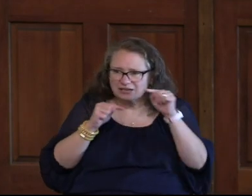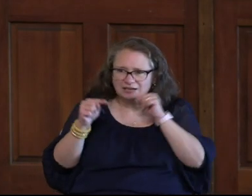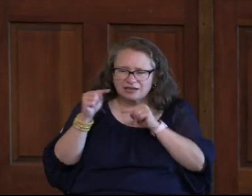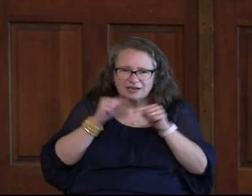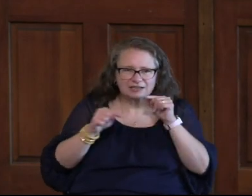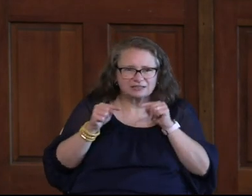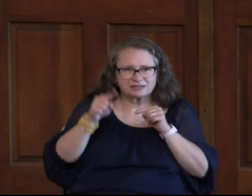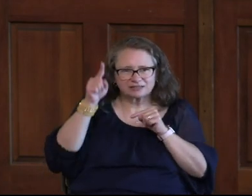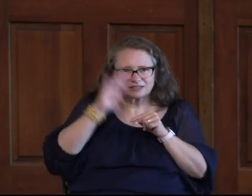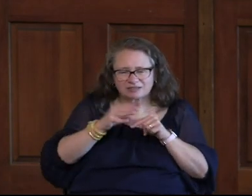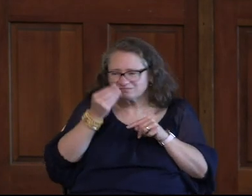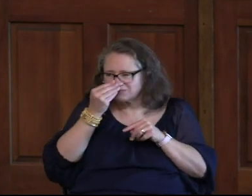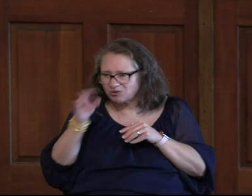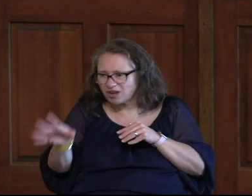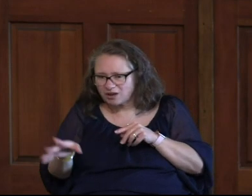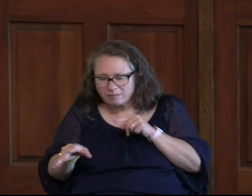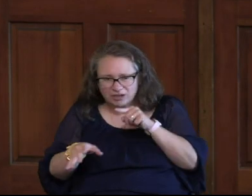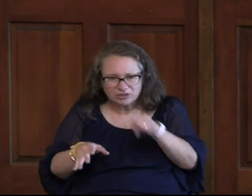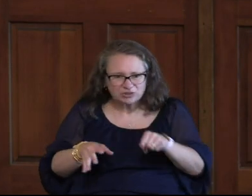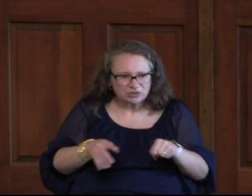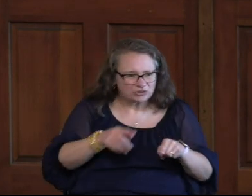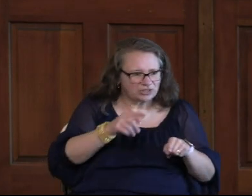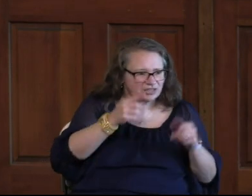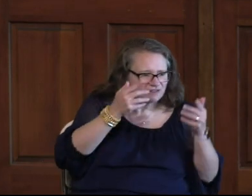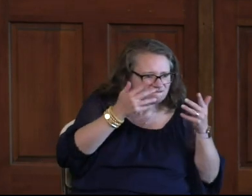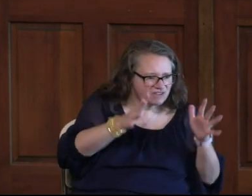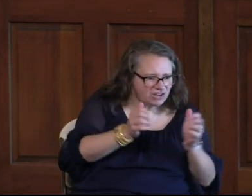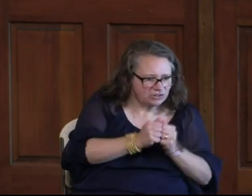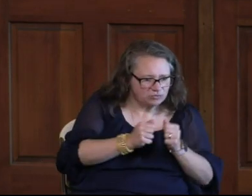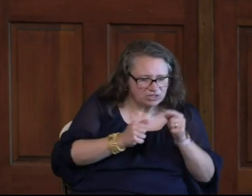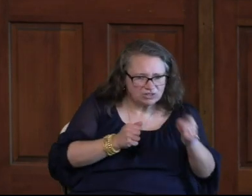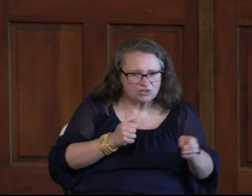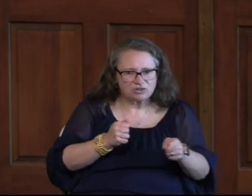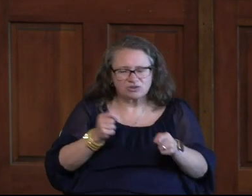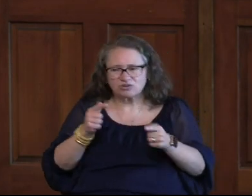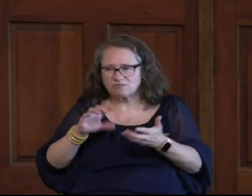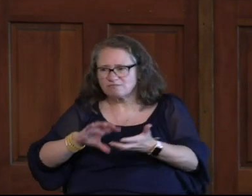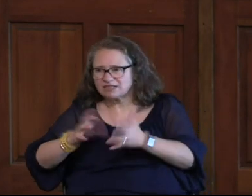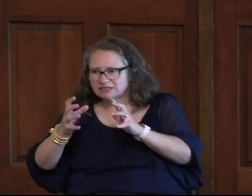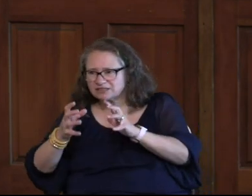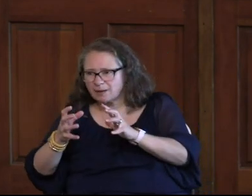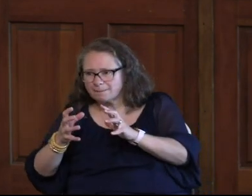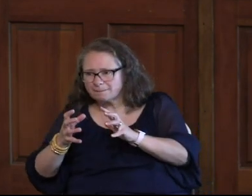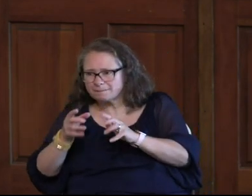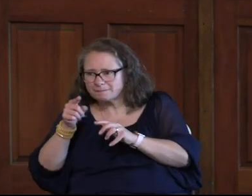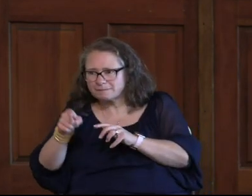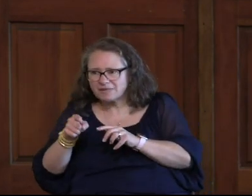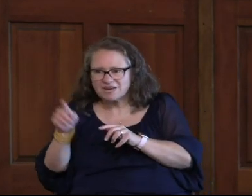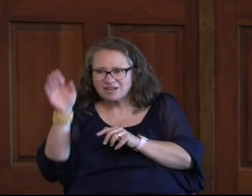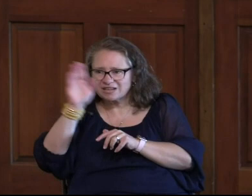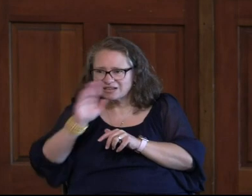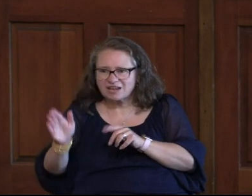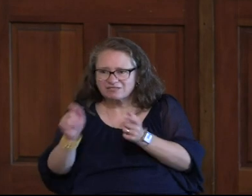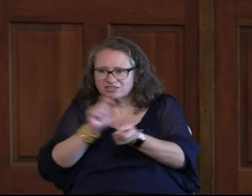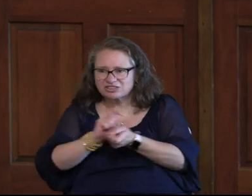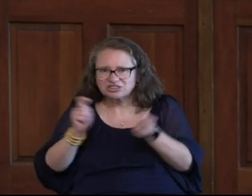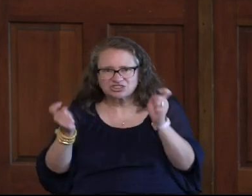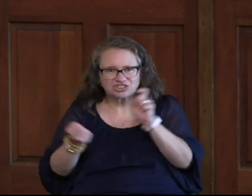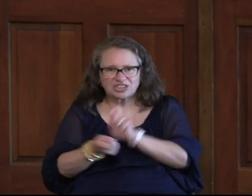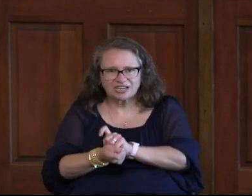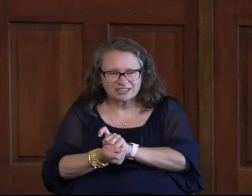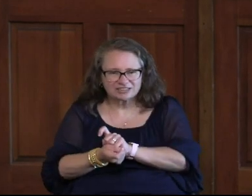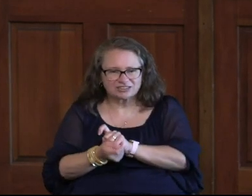of God doesn't care about you. God is done with you. You've screwed up and you can never change.